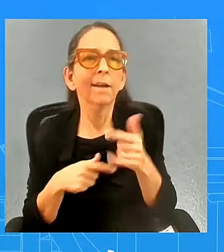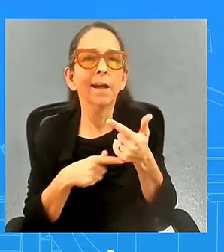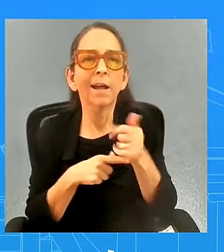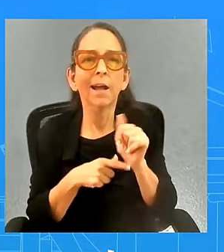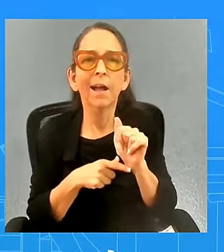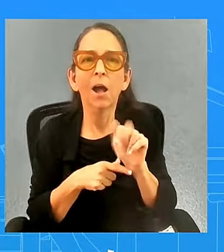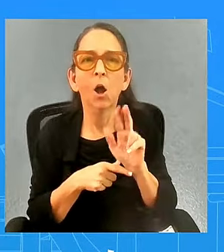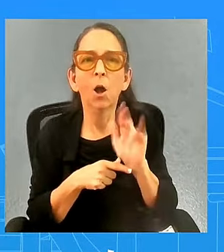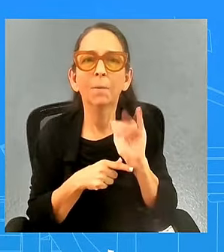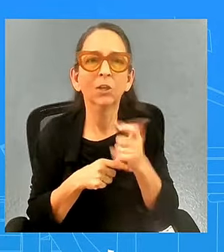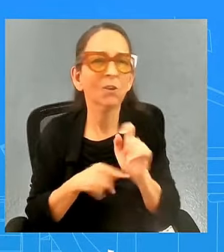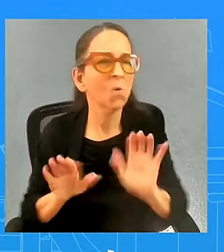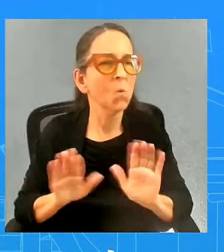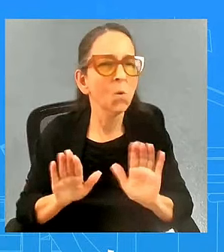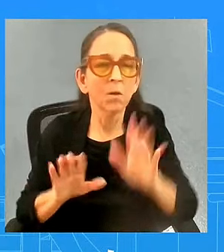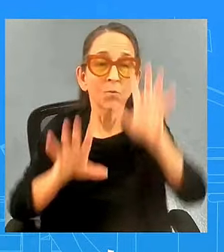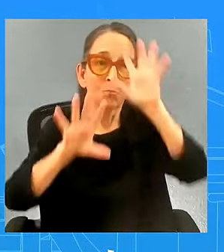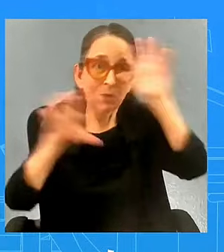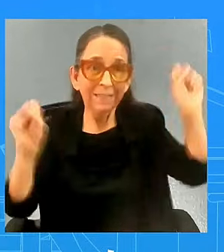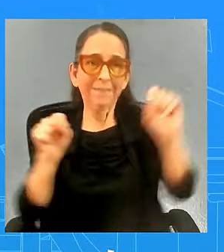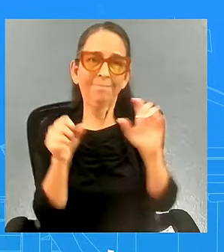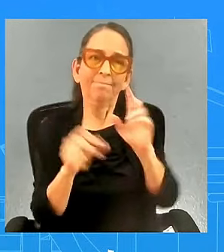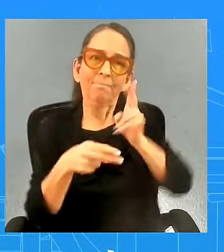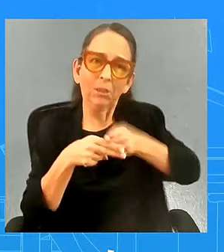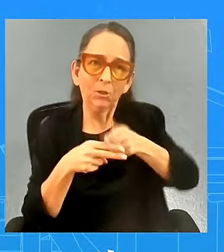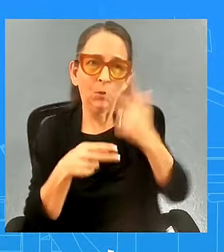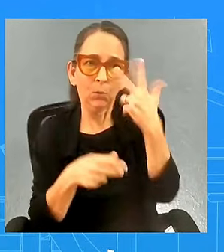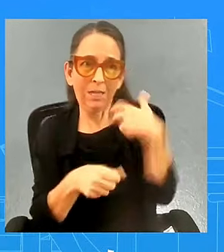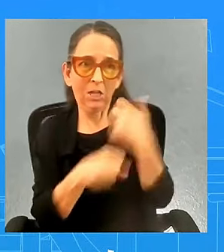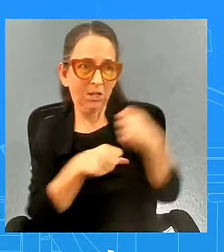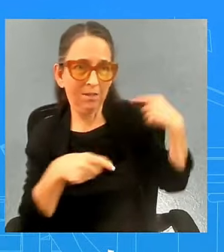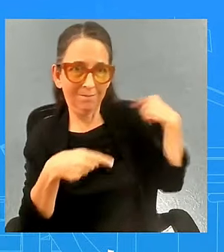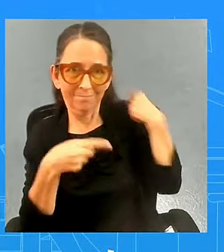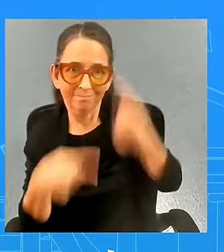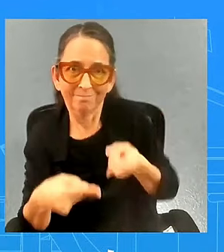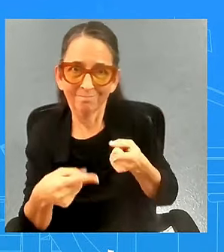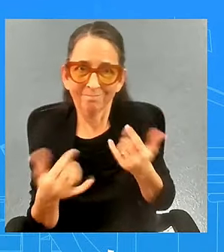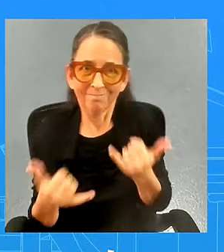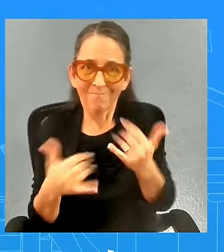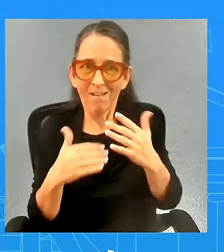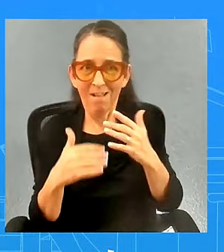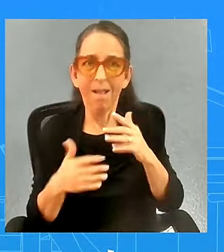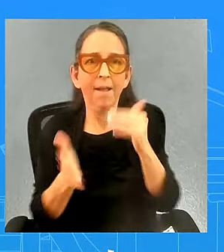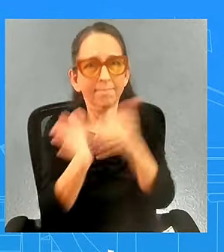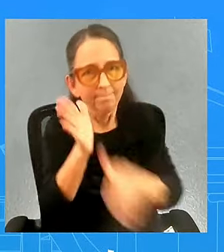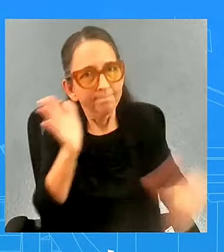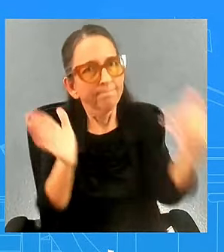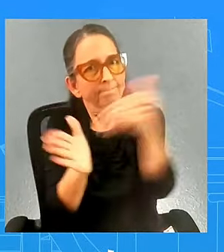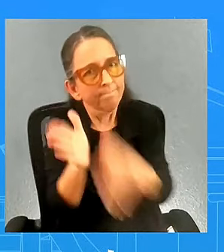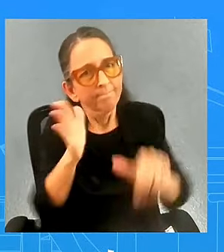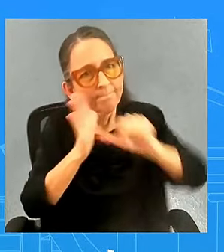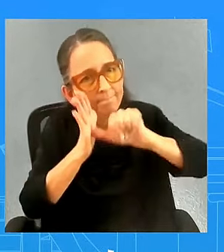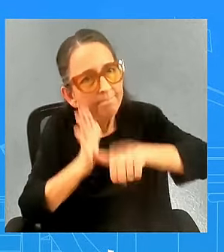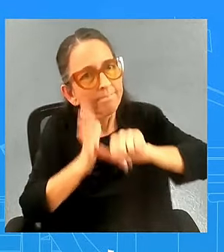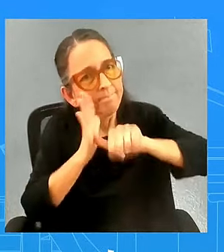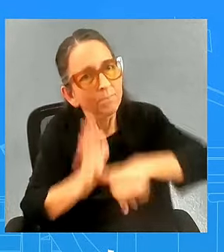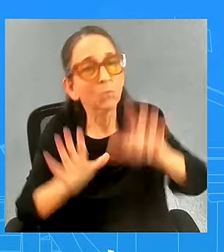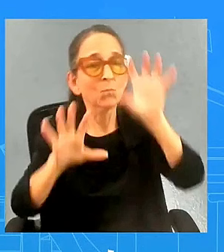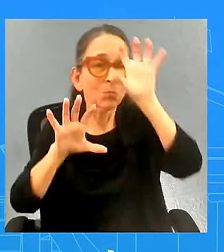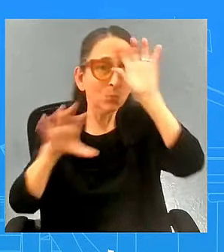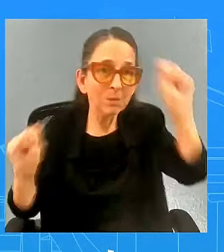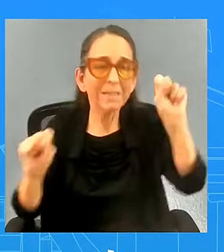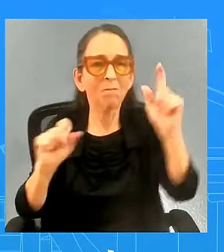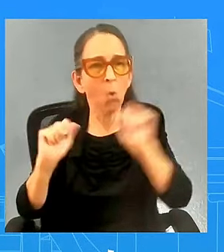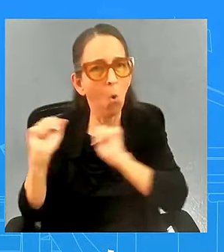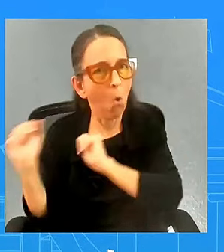the president has said this for more than three years now he has said multiple times that he is a president for all it doesn't matter if you